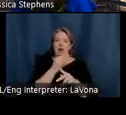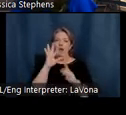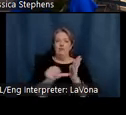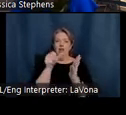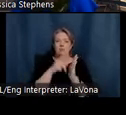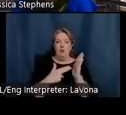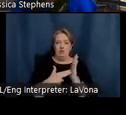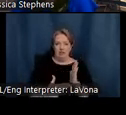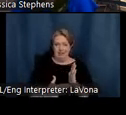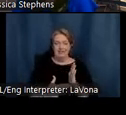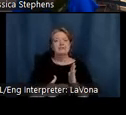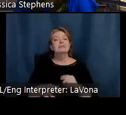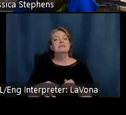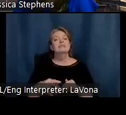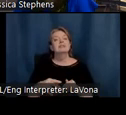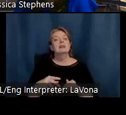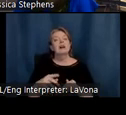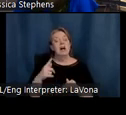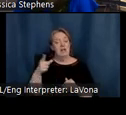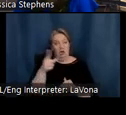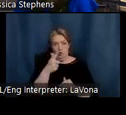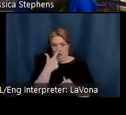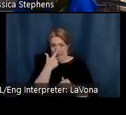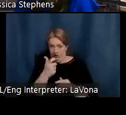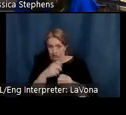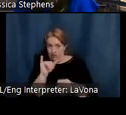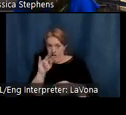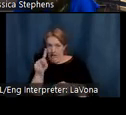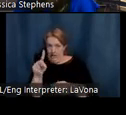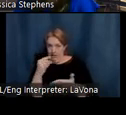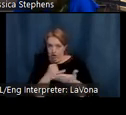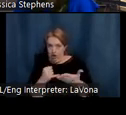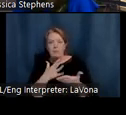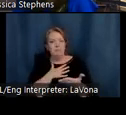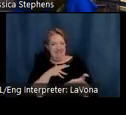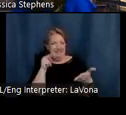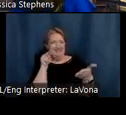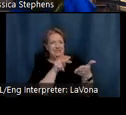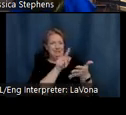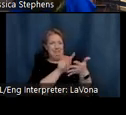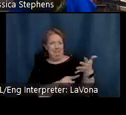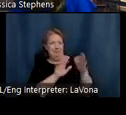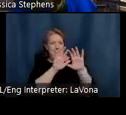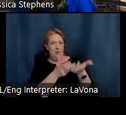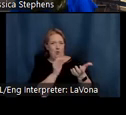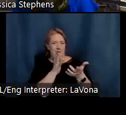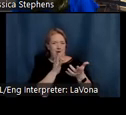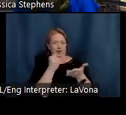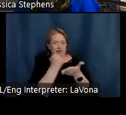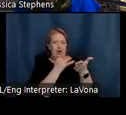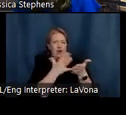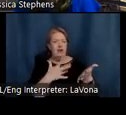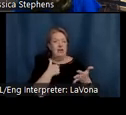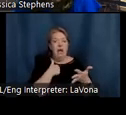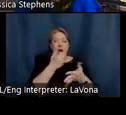encourage anyone interested in Indiana art to look up this group of artists, as I will not dive into their impact